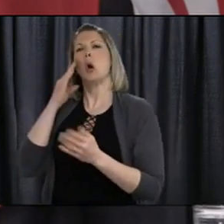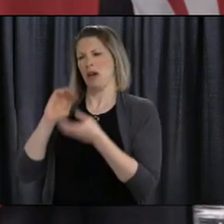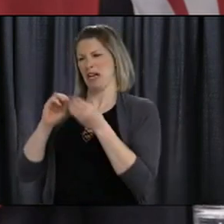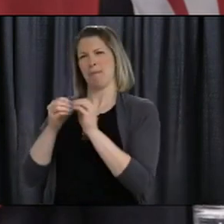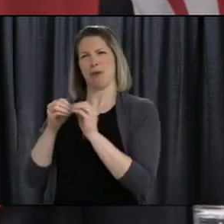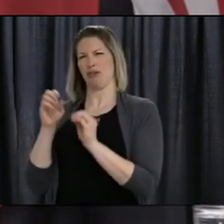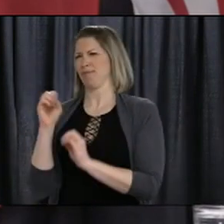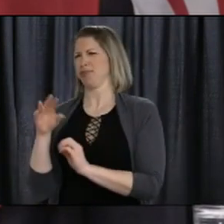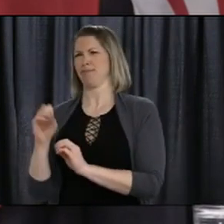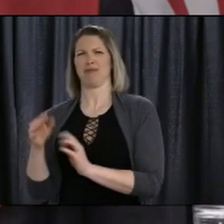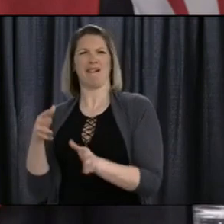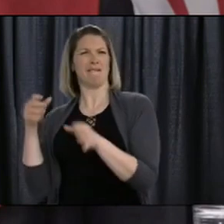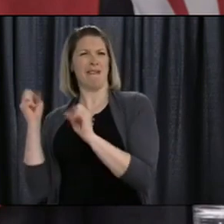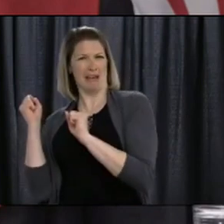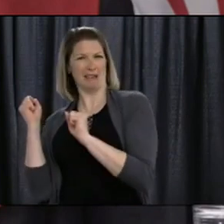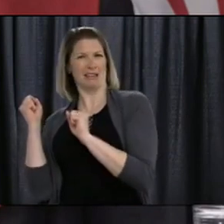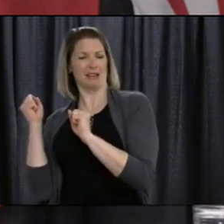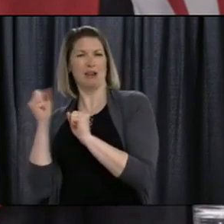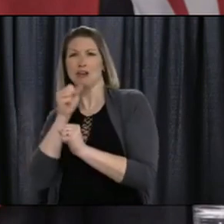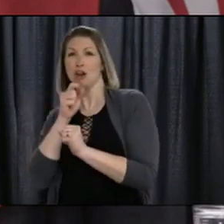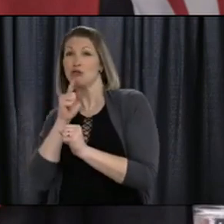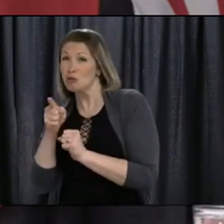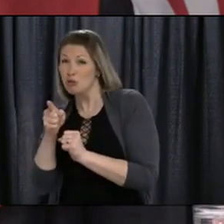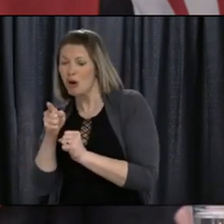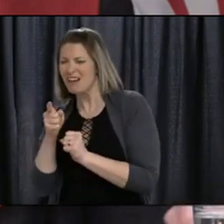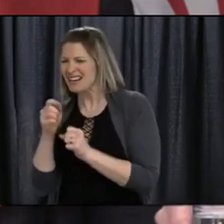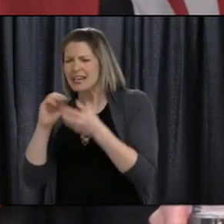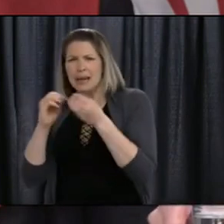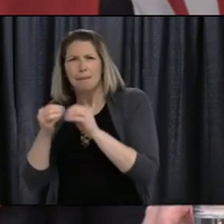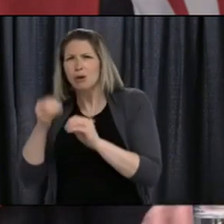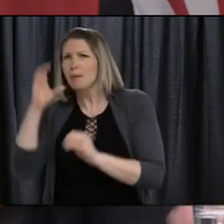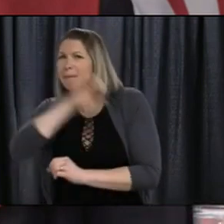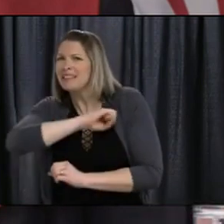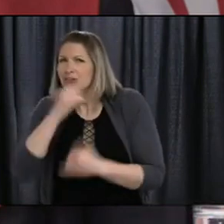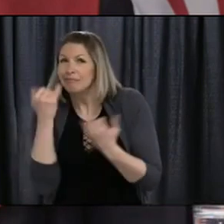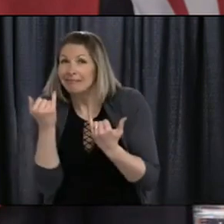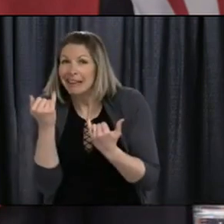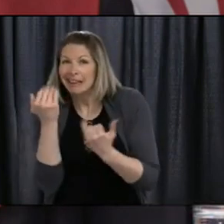please visit the 811healthline.ca.